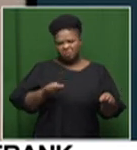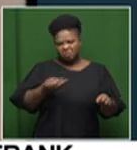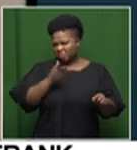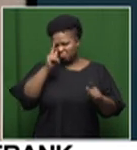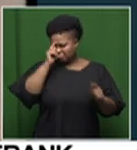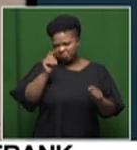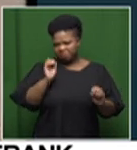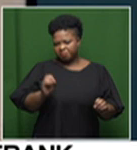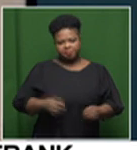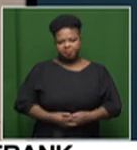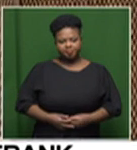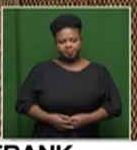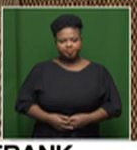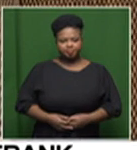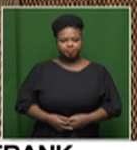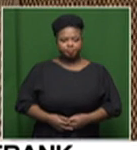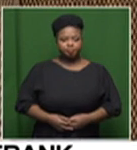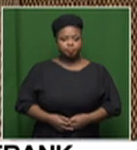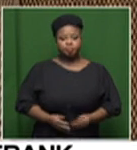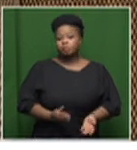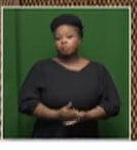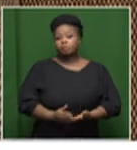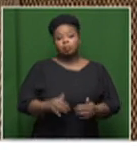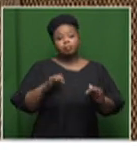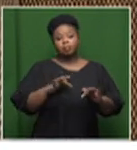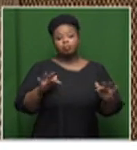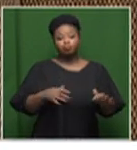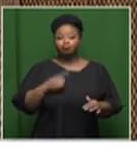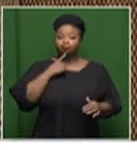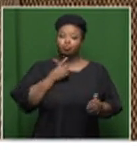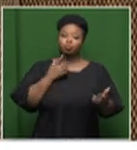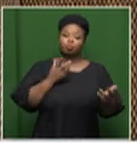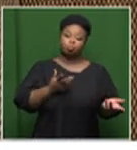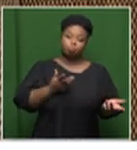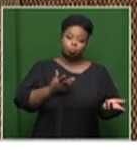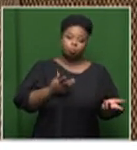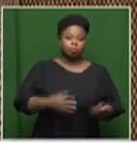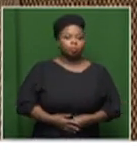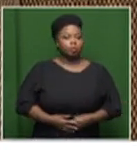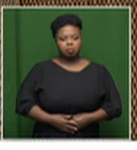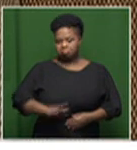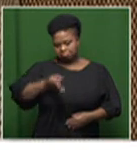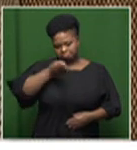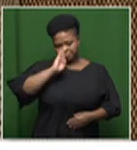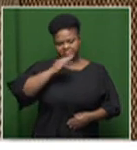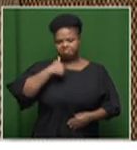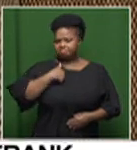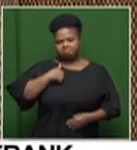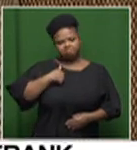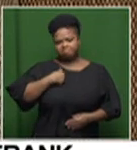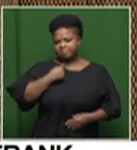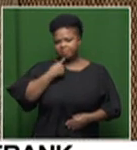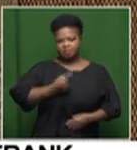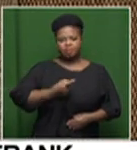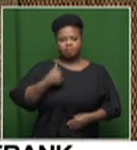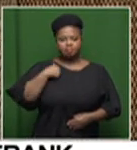recognized his contribution. Some of them actually said so openly to me that they